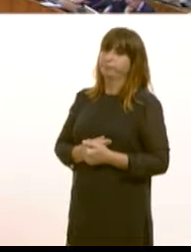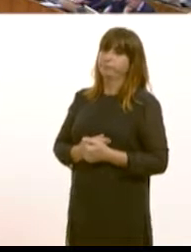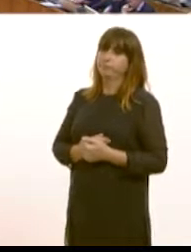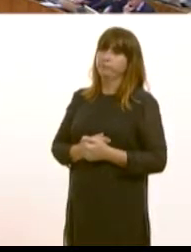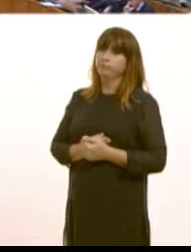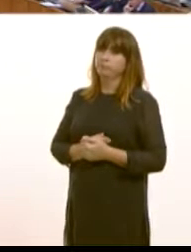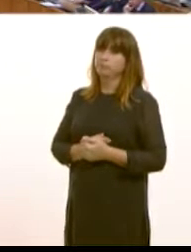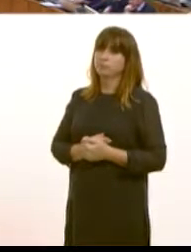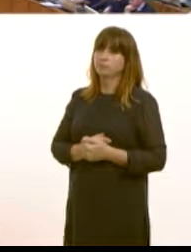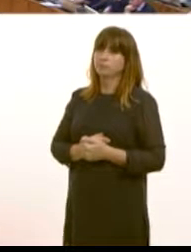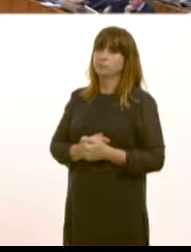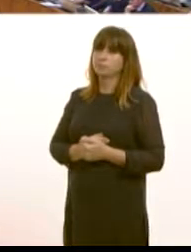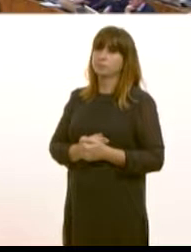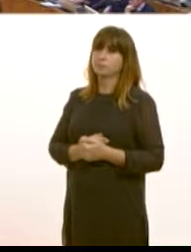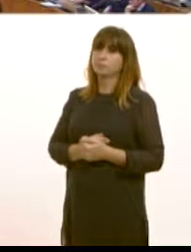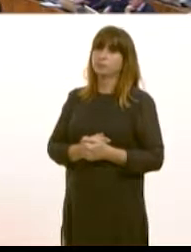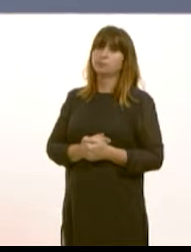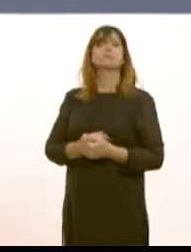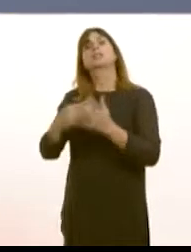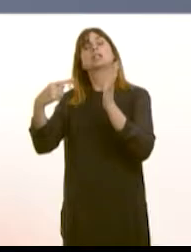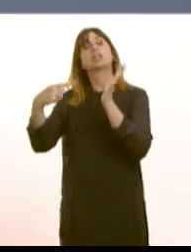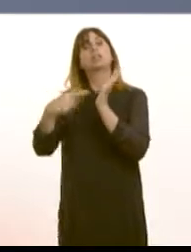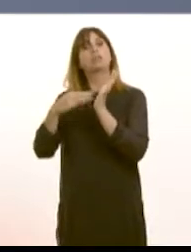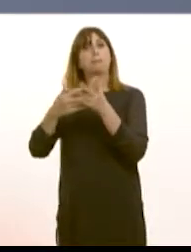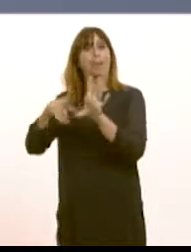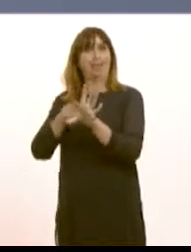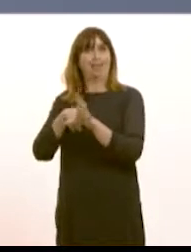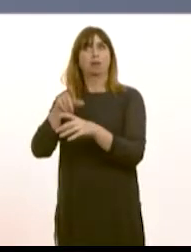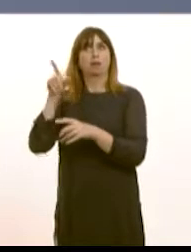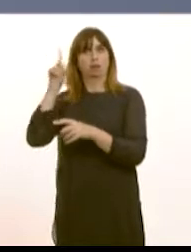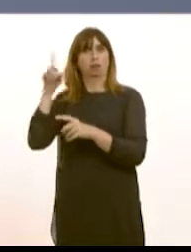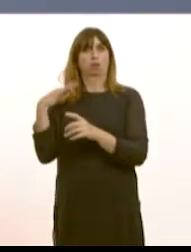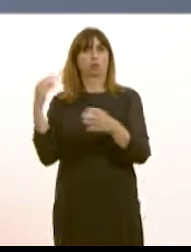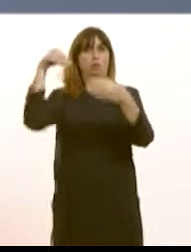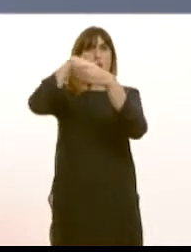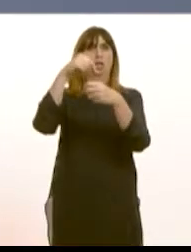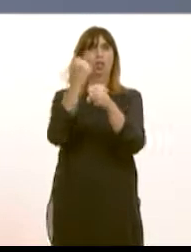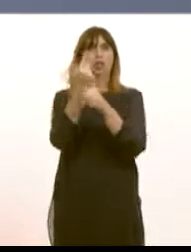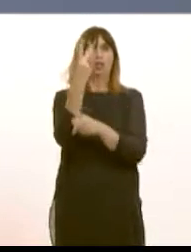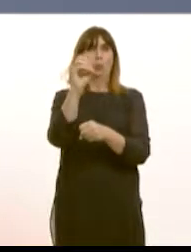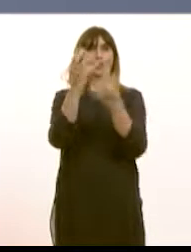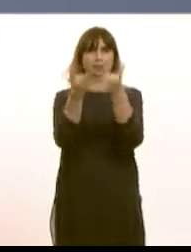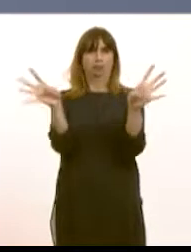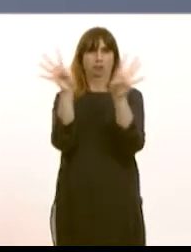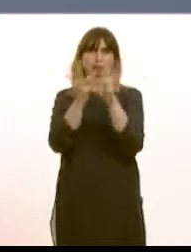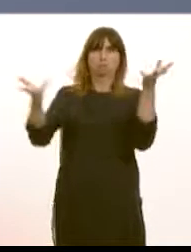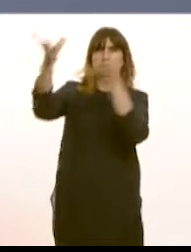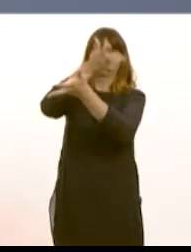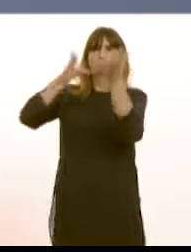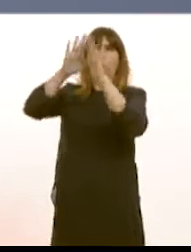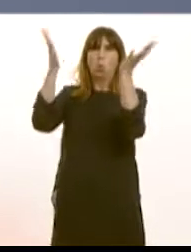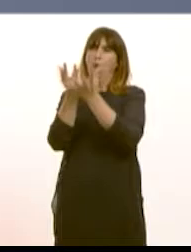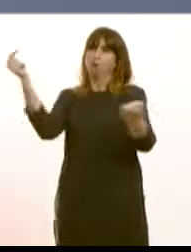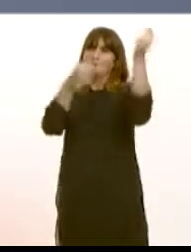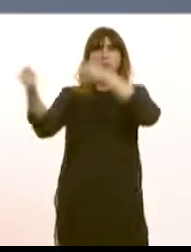Following representation by the Prime Minister, Theresa May, the G20 members agreed to set up a forum to tackle the issues of overcapacity